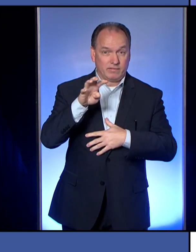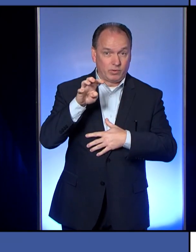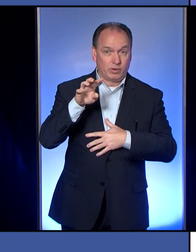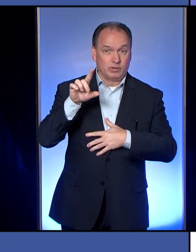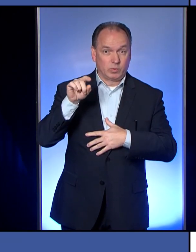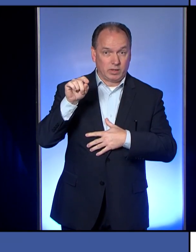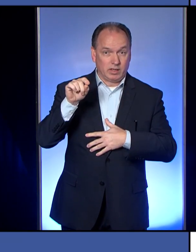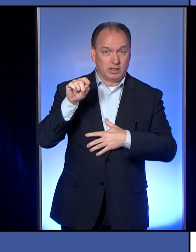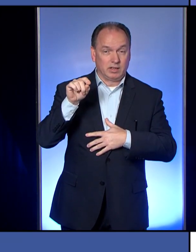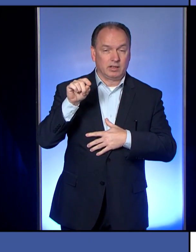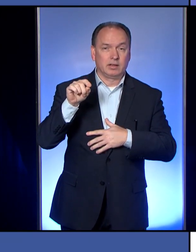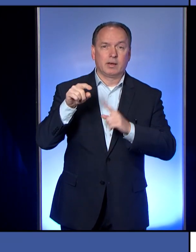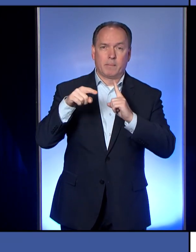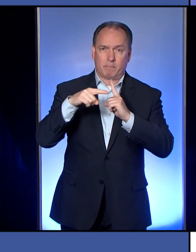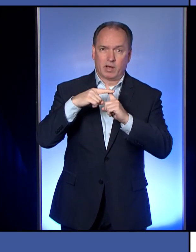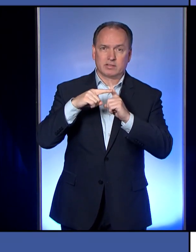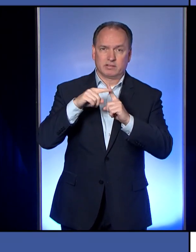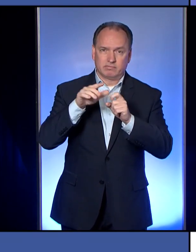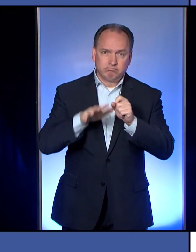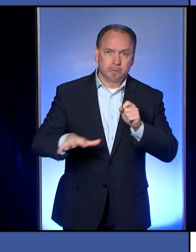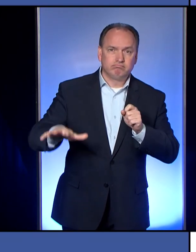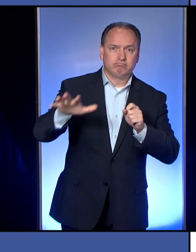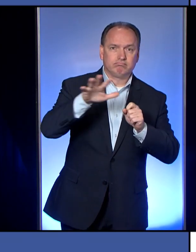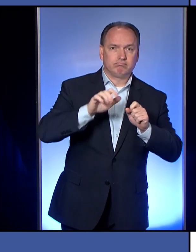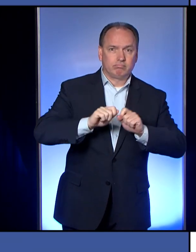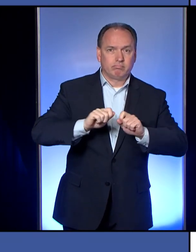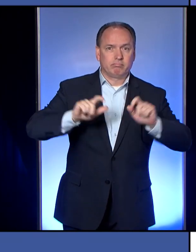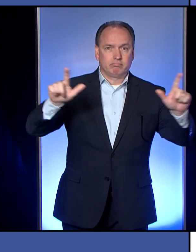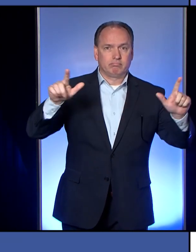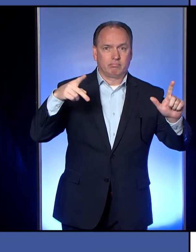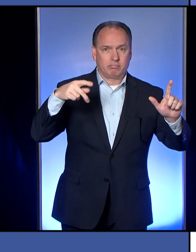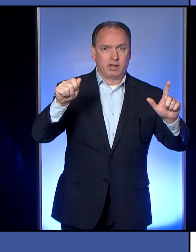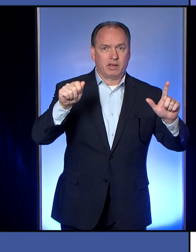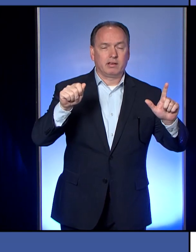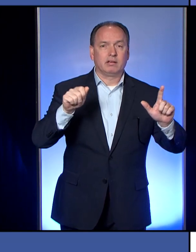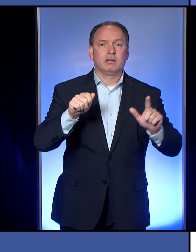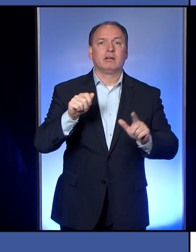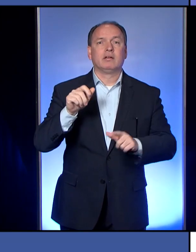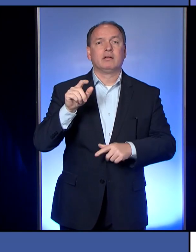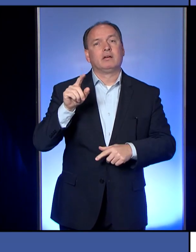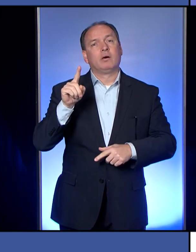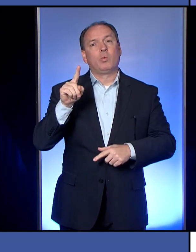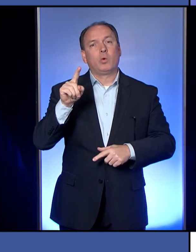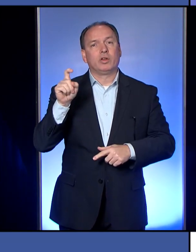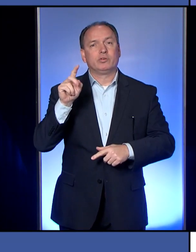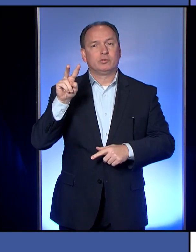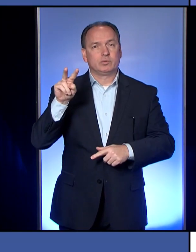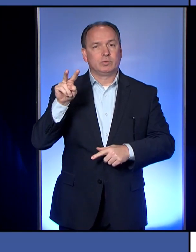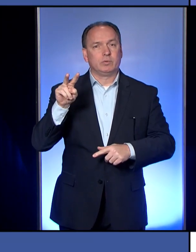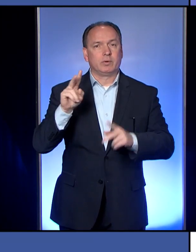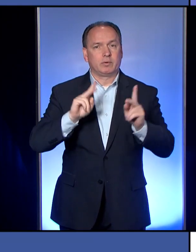positive cases in Pennsylvania with 102 deaths.